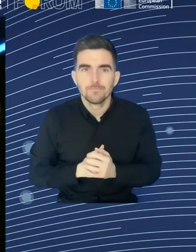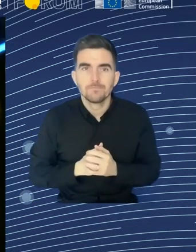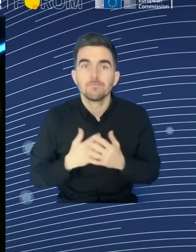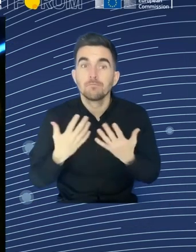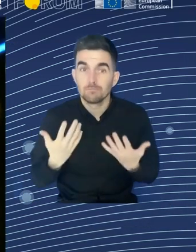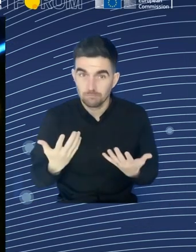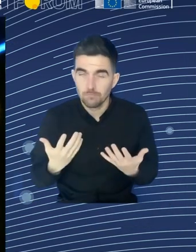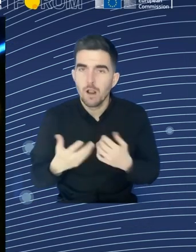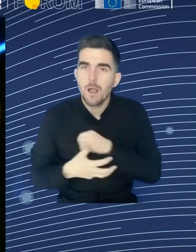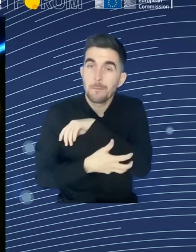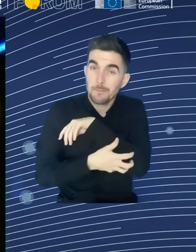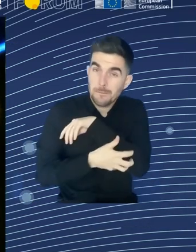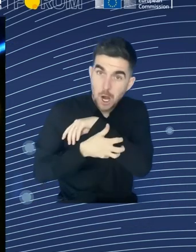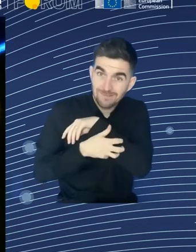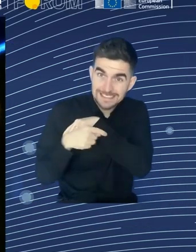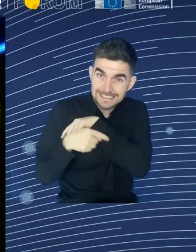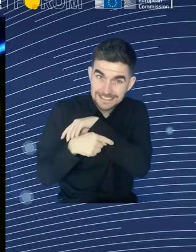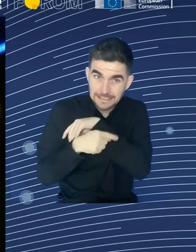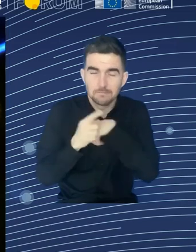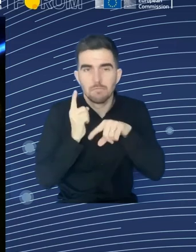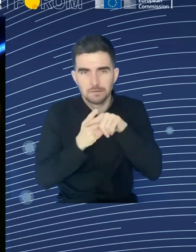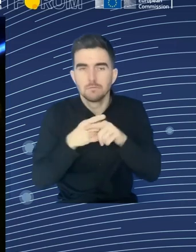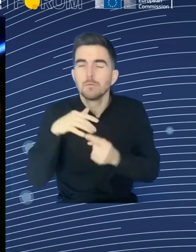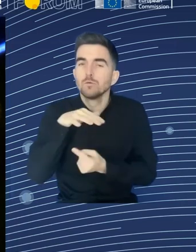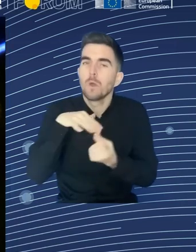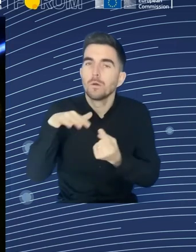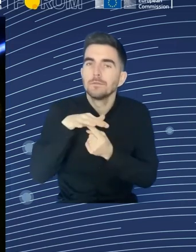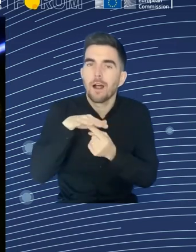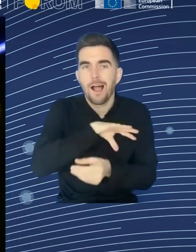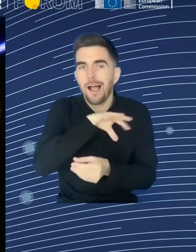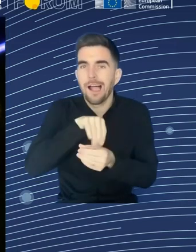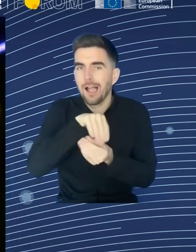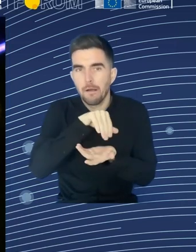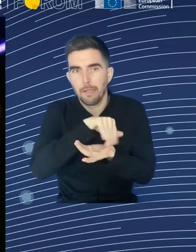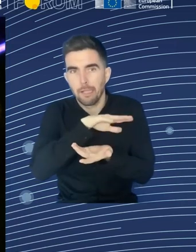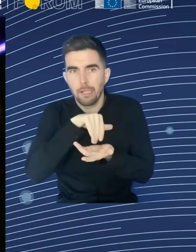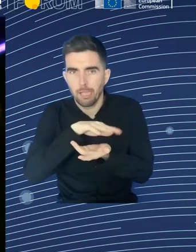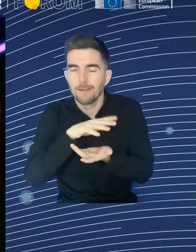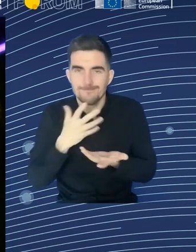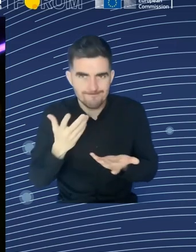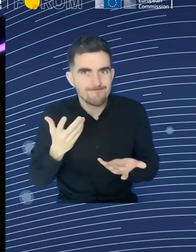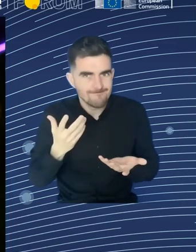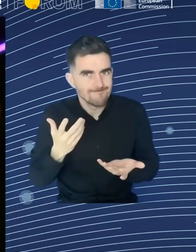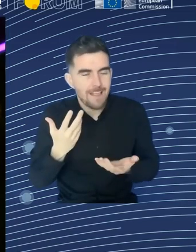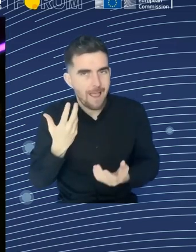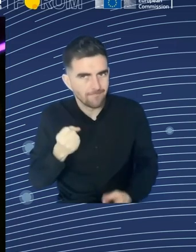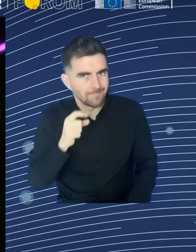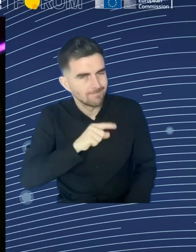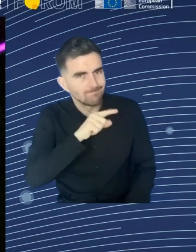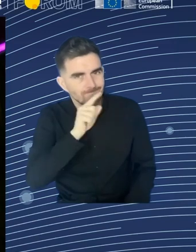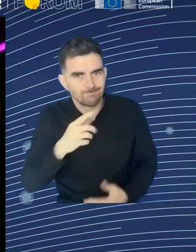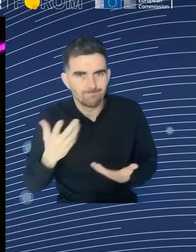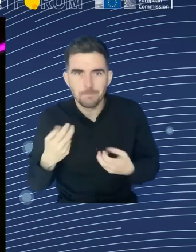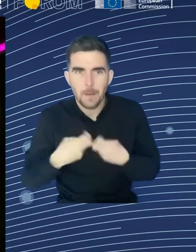huge issue. In 2022, 95.3 million people in the EU were at risk of poverty or